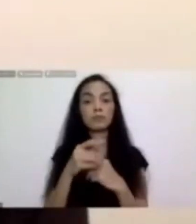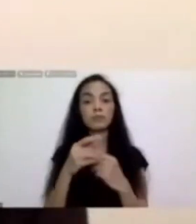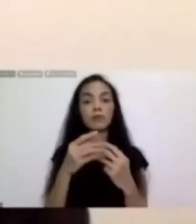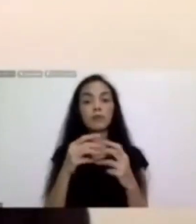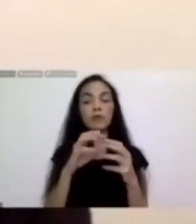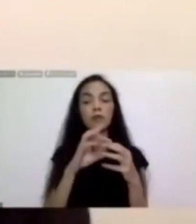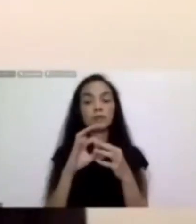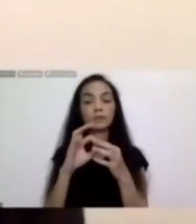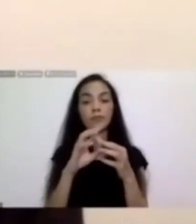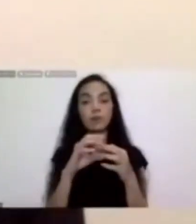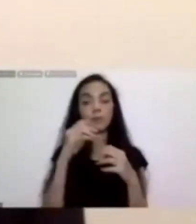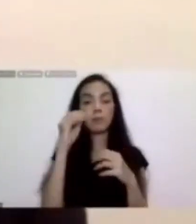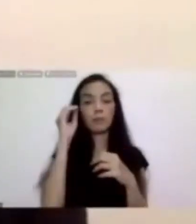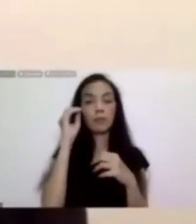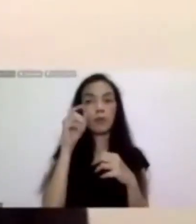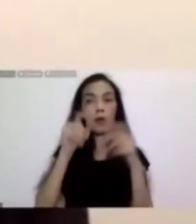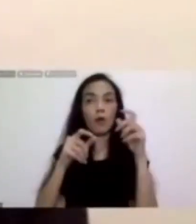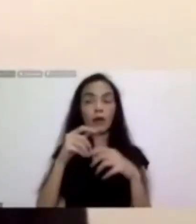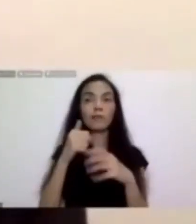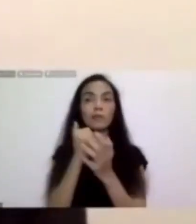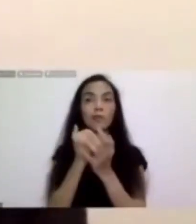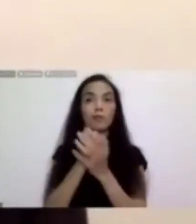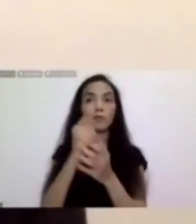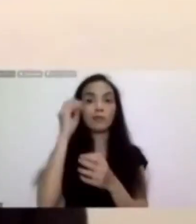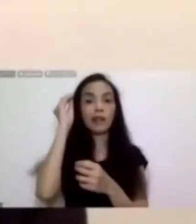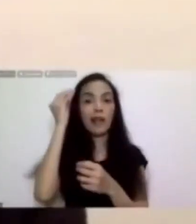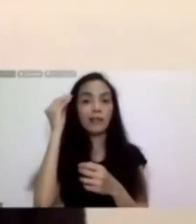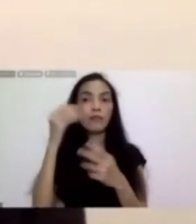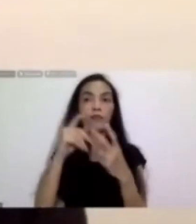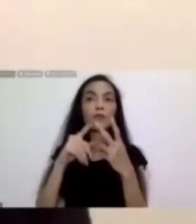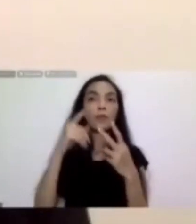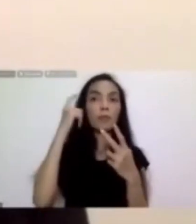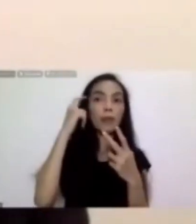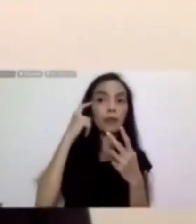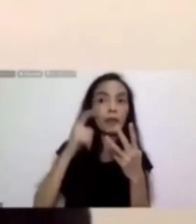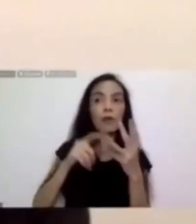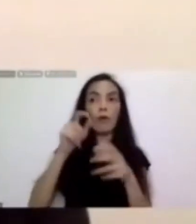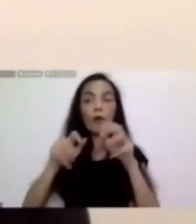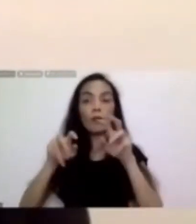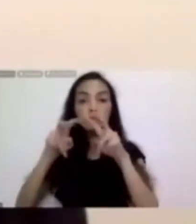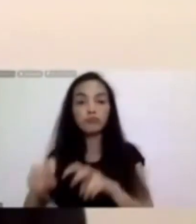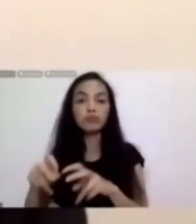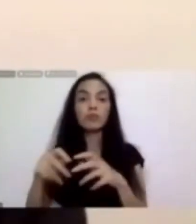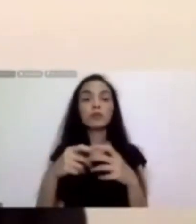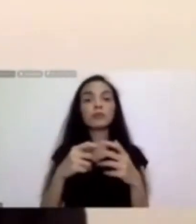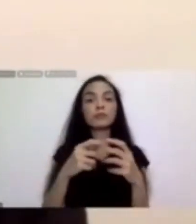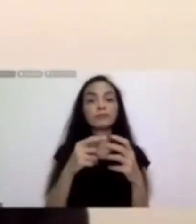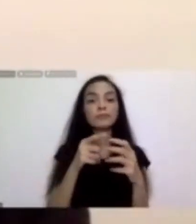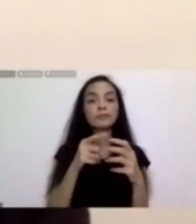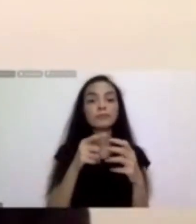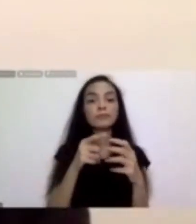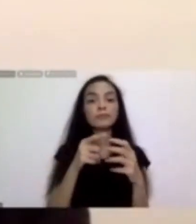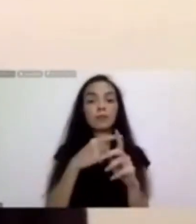creative practitioners and thinkers, especially those who are interested in negotiating the multiple potential audiences for